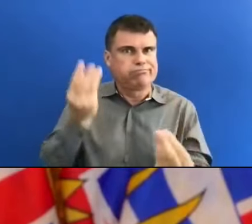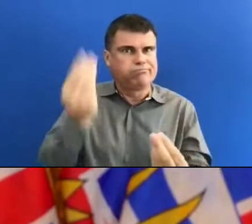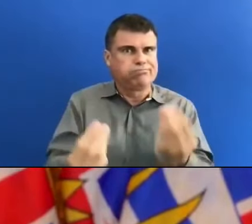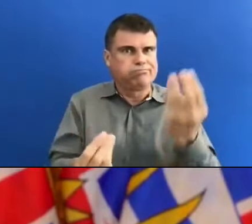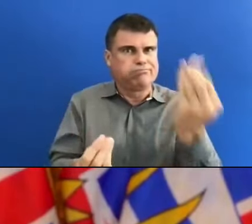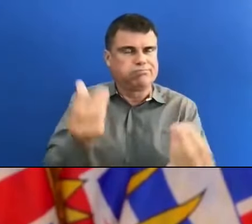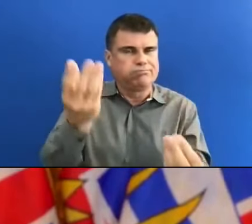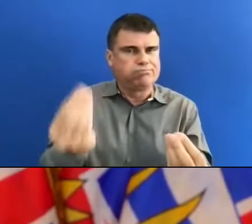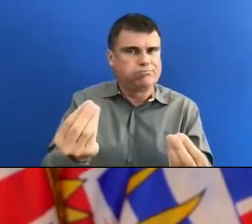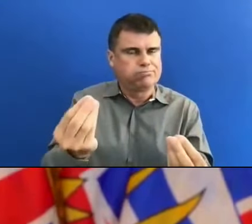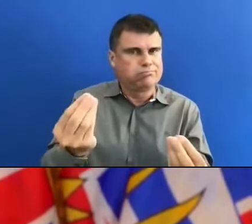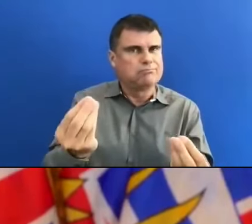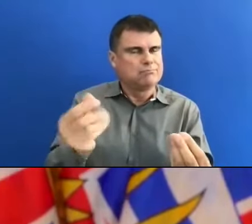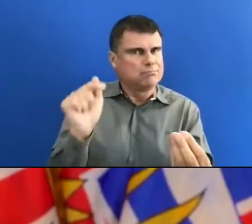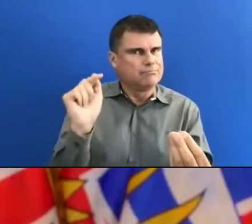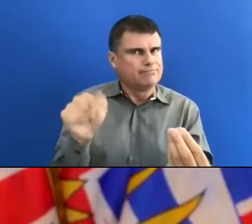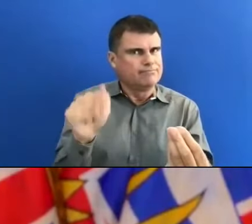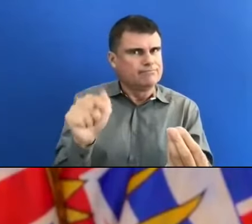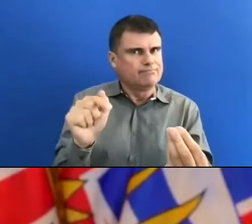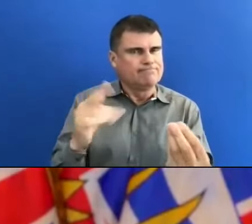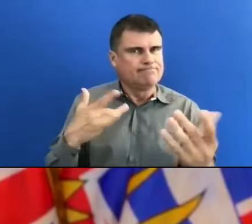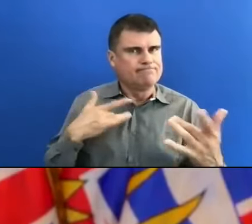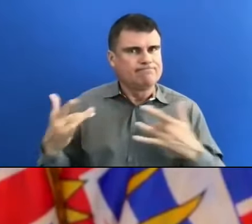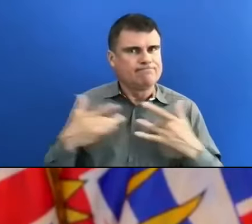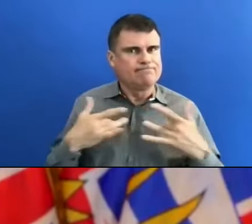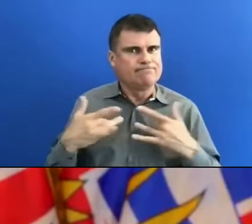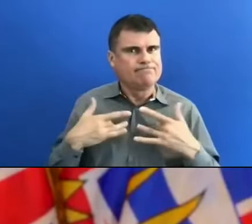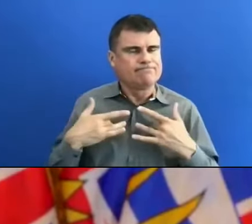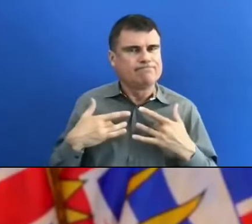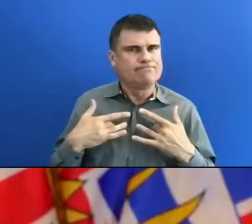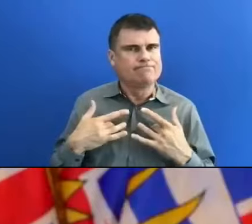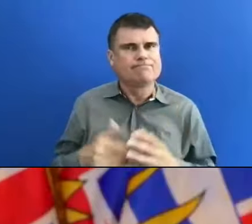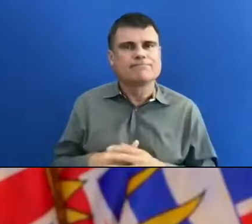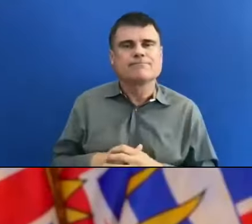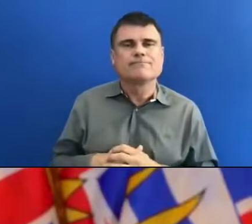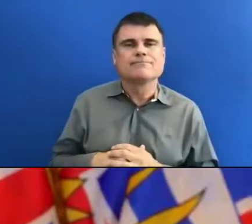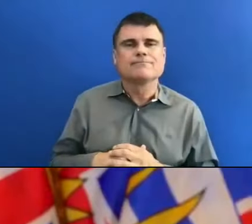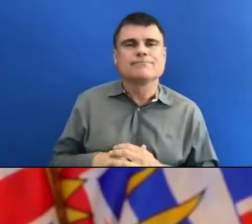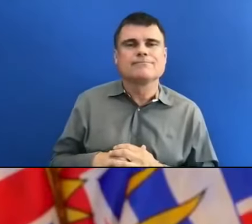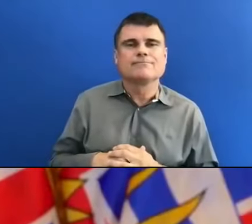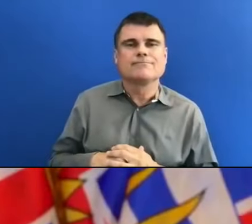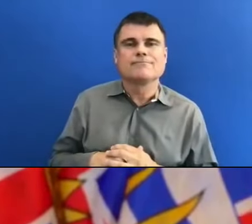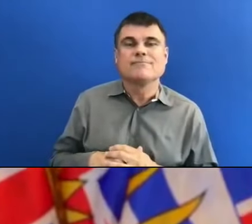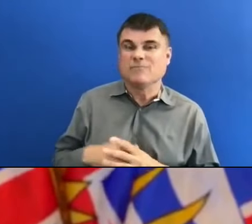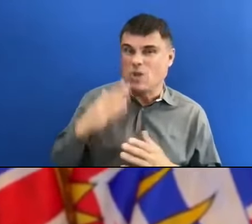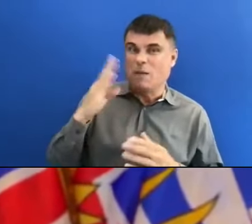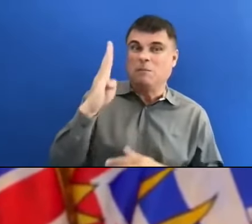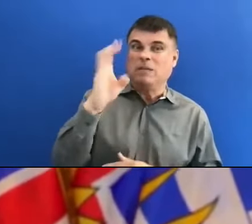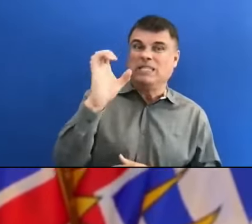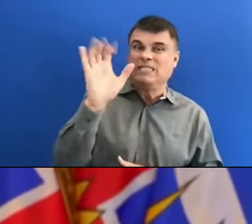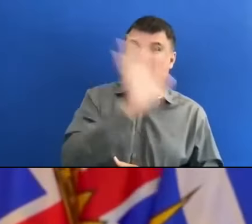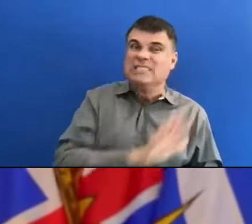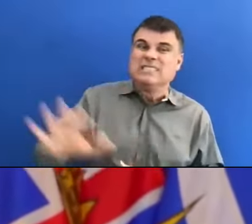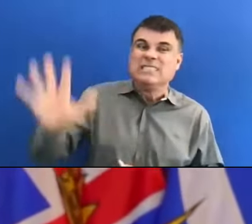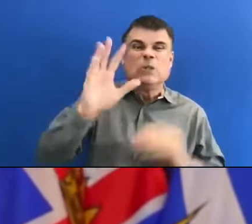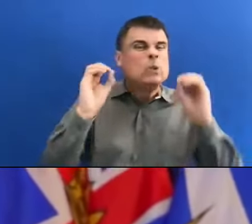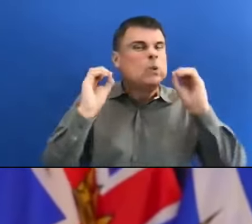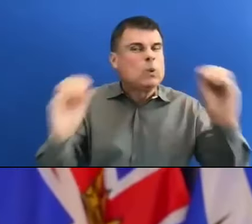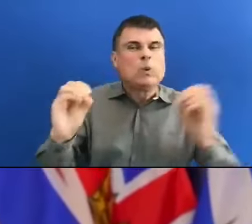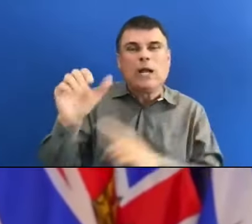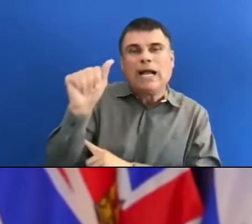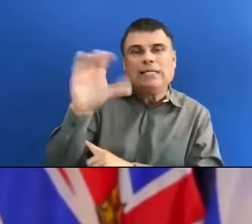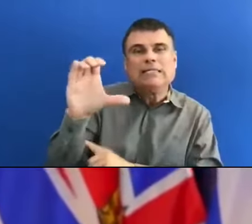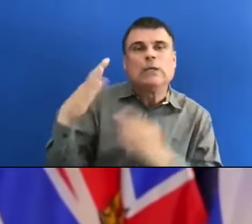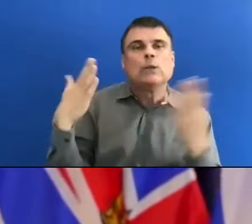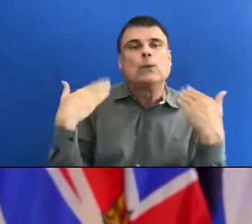the death. And we also know in British Columbia there are a lot of places that don't have air conditioning. Whether these are seniors homes that we've heard from